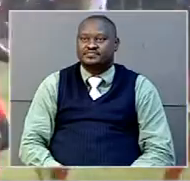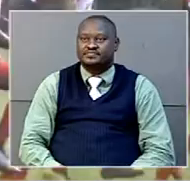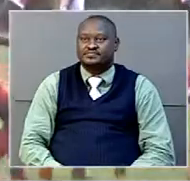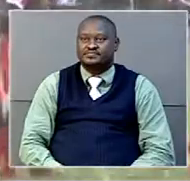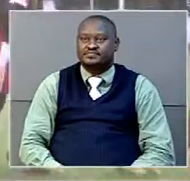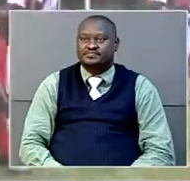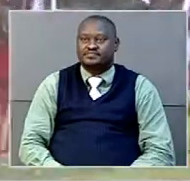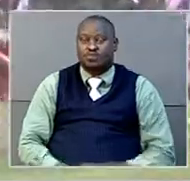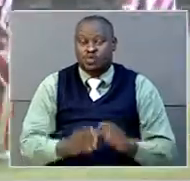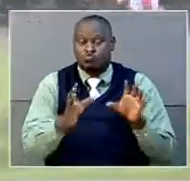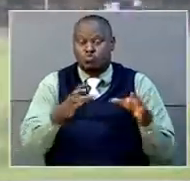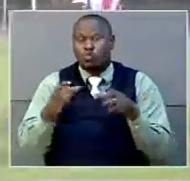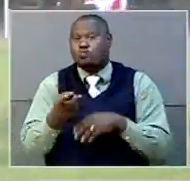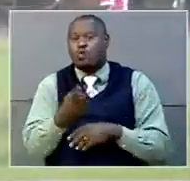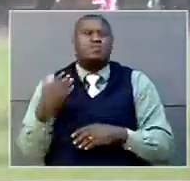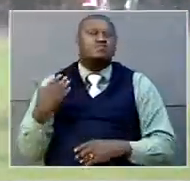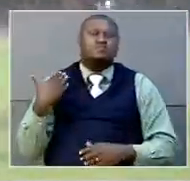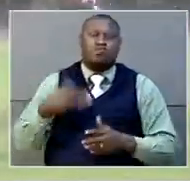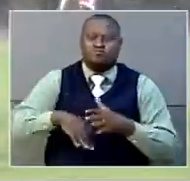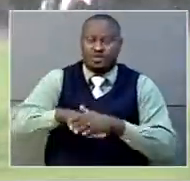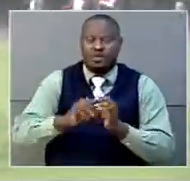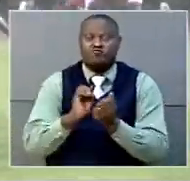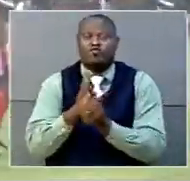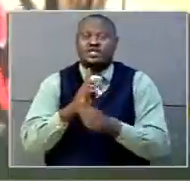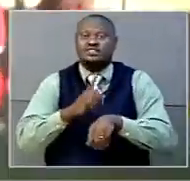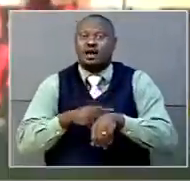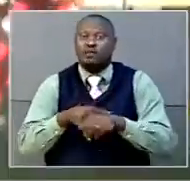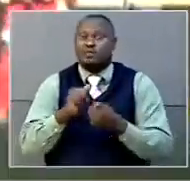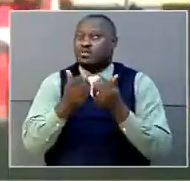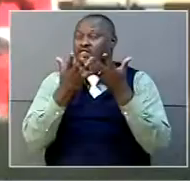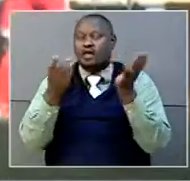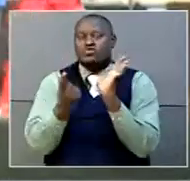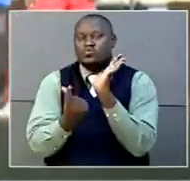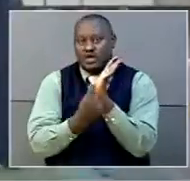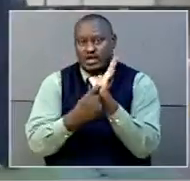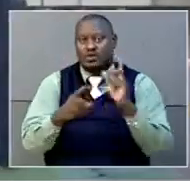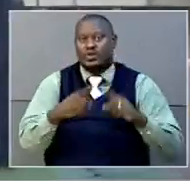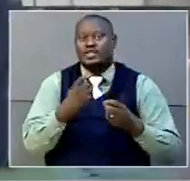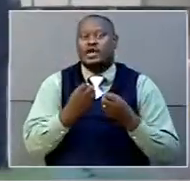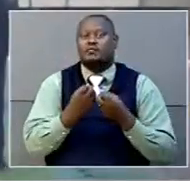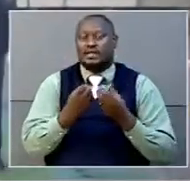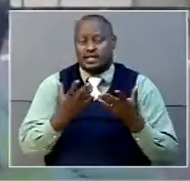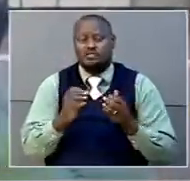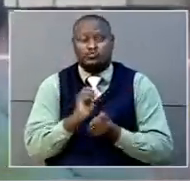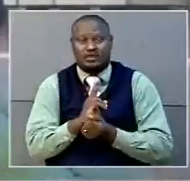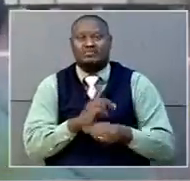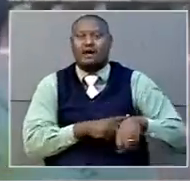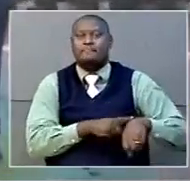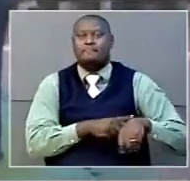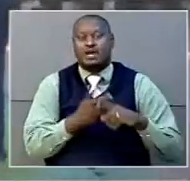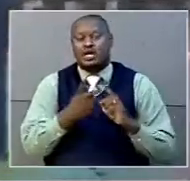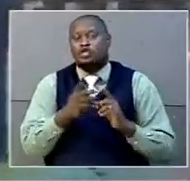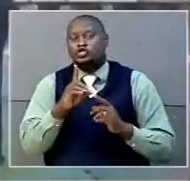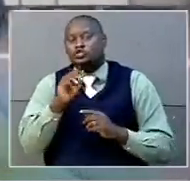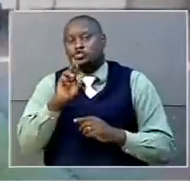The two sides have faced each other 14 times in all competitions with Uganda, winning massive 12 times, drawing